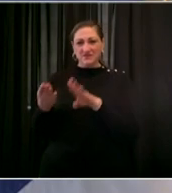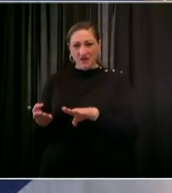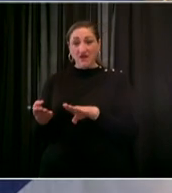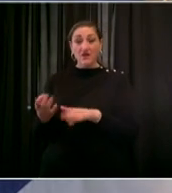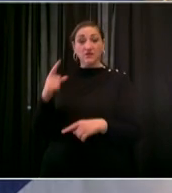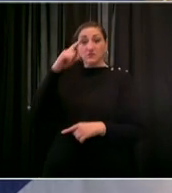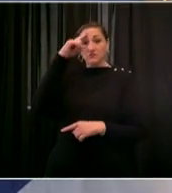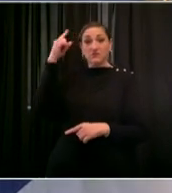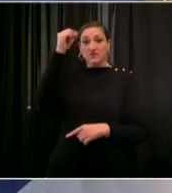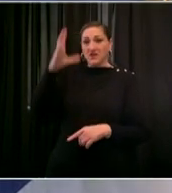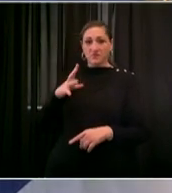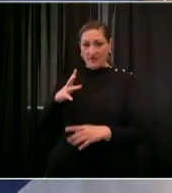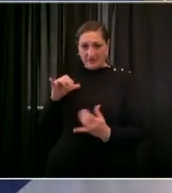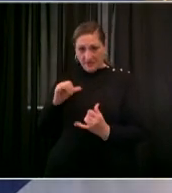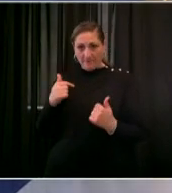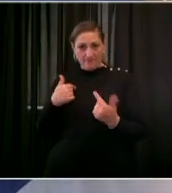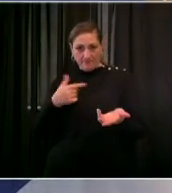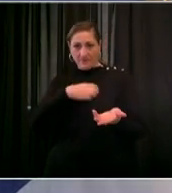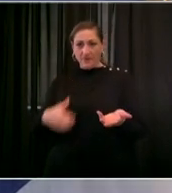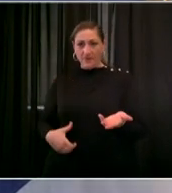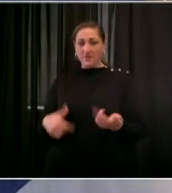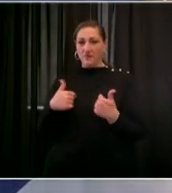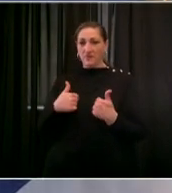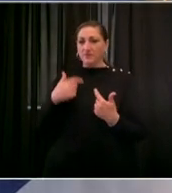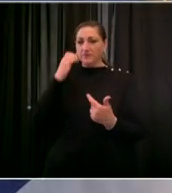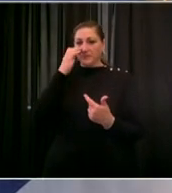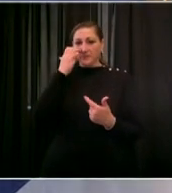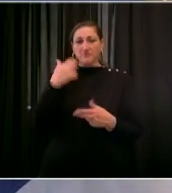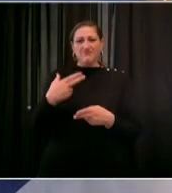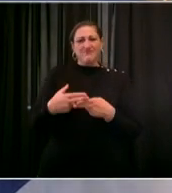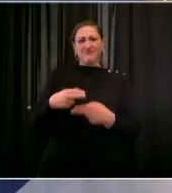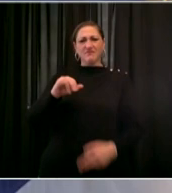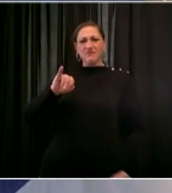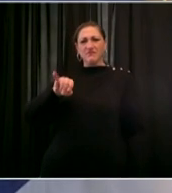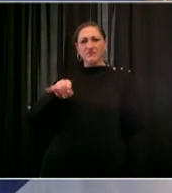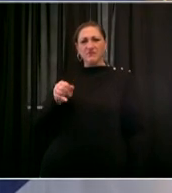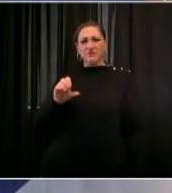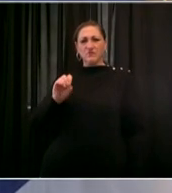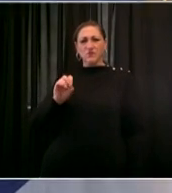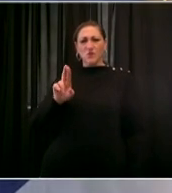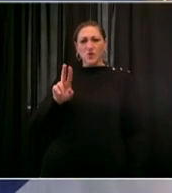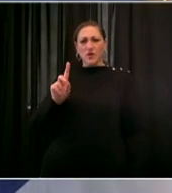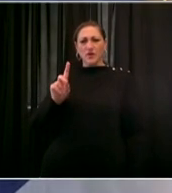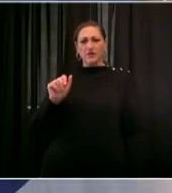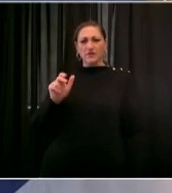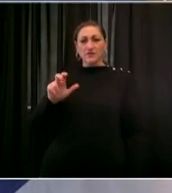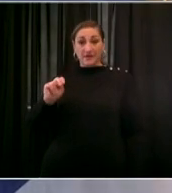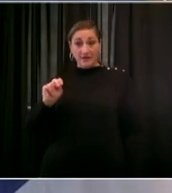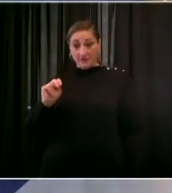a man named jordan the name i gave my son